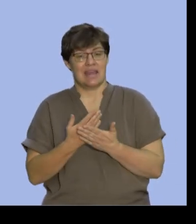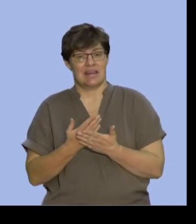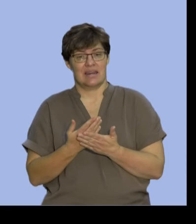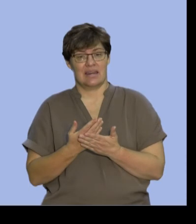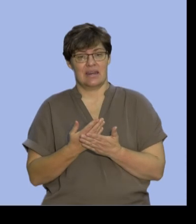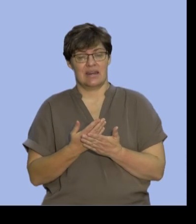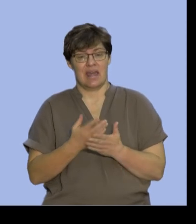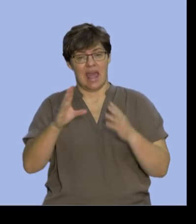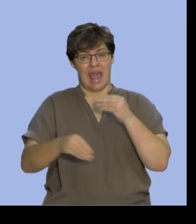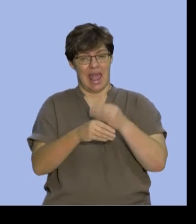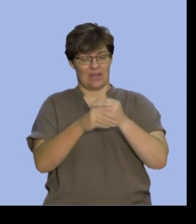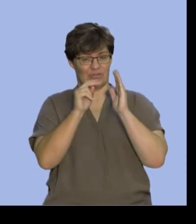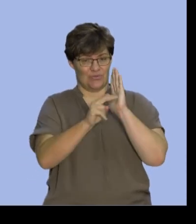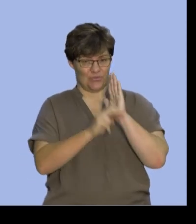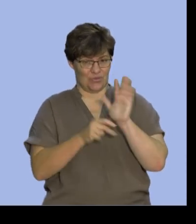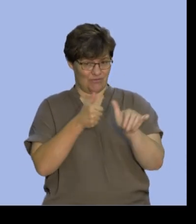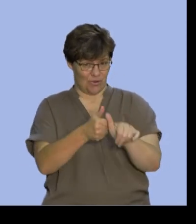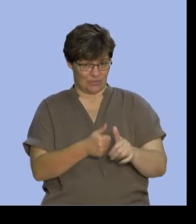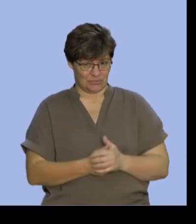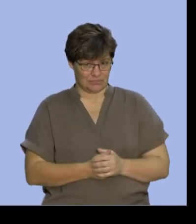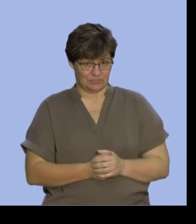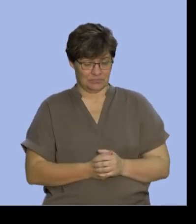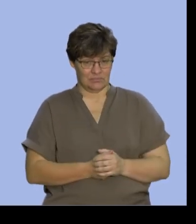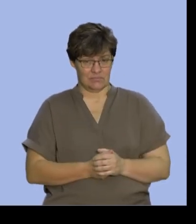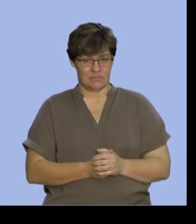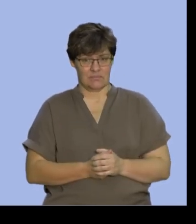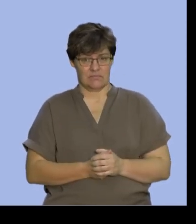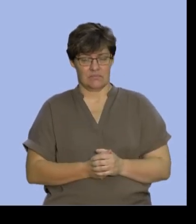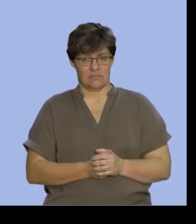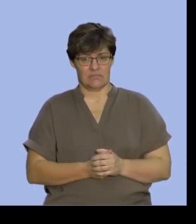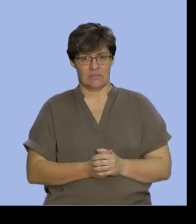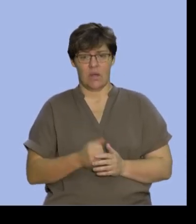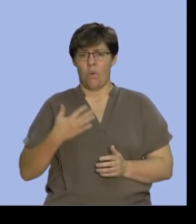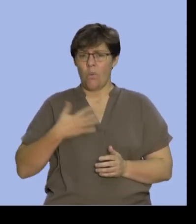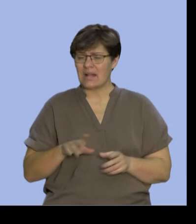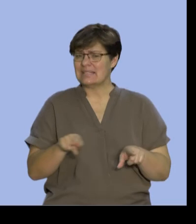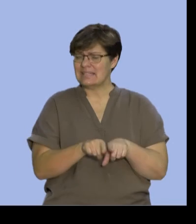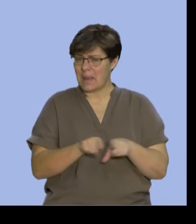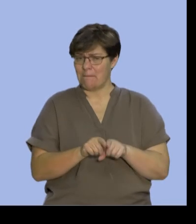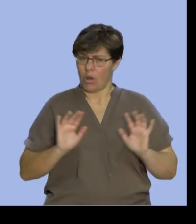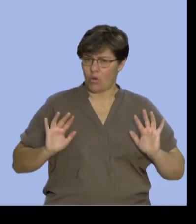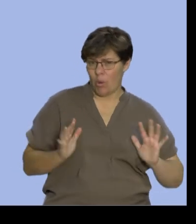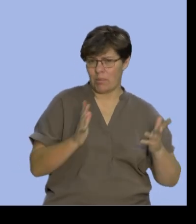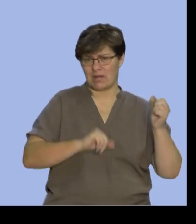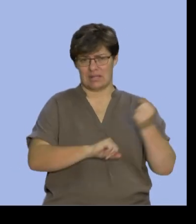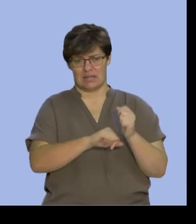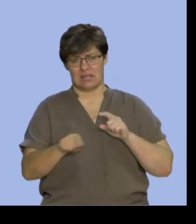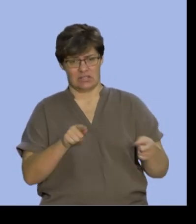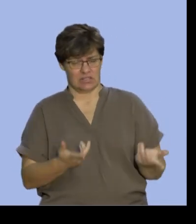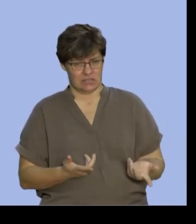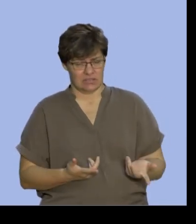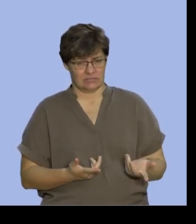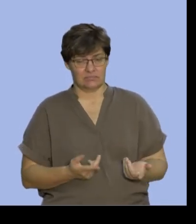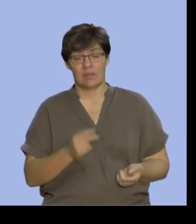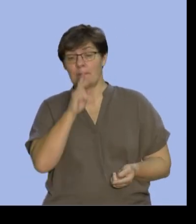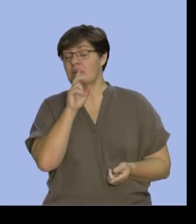rule for mutually exclusivity but we wanted them to be complementary as well and that means we've got